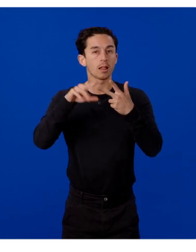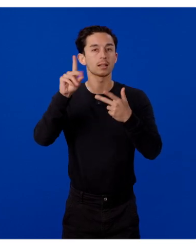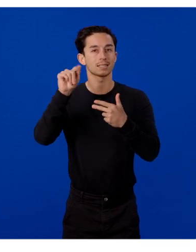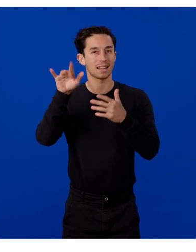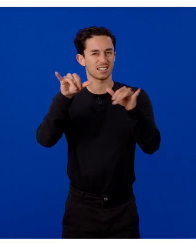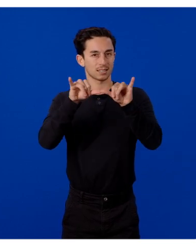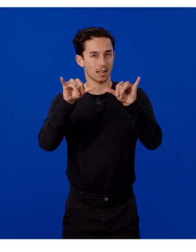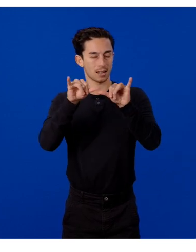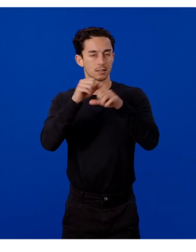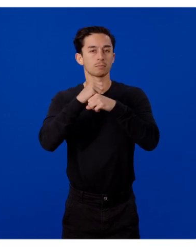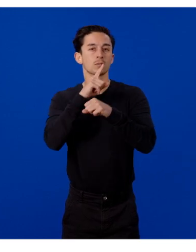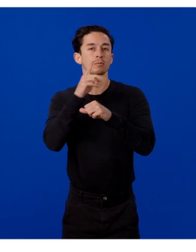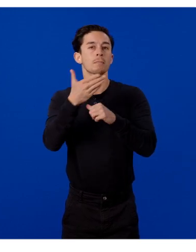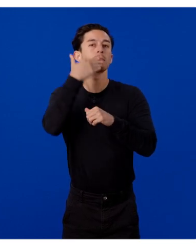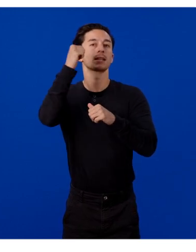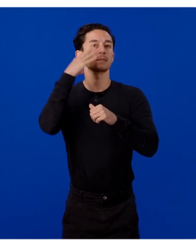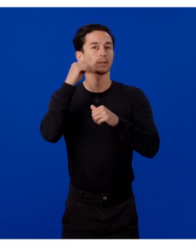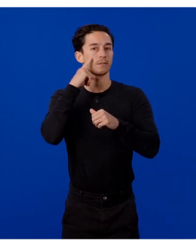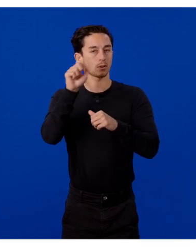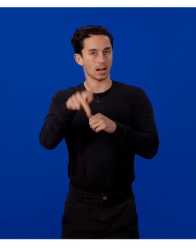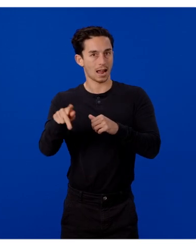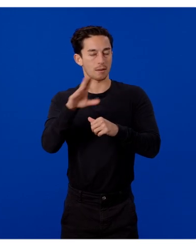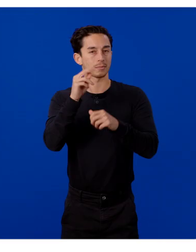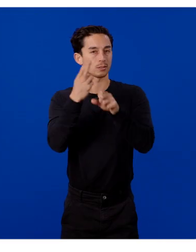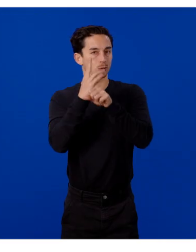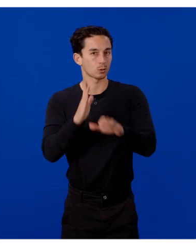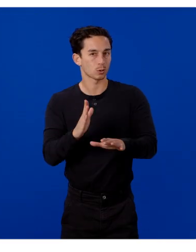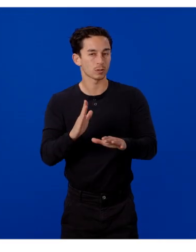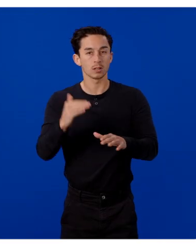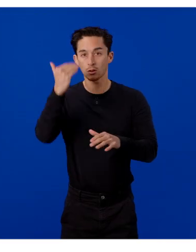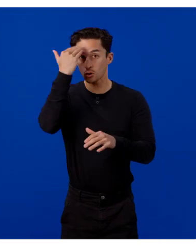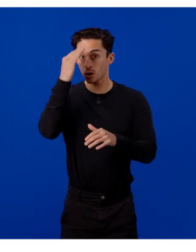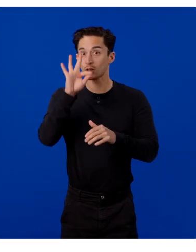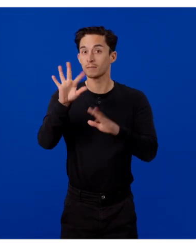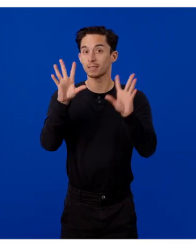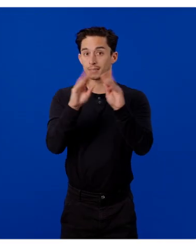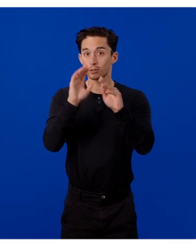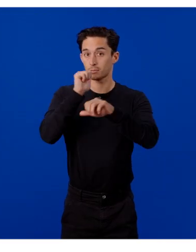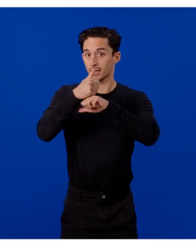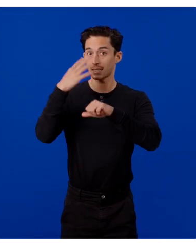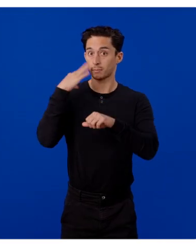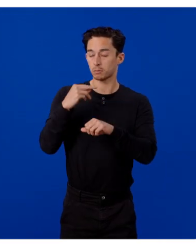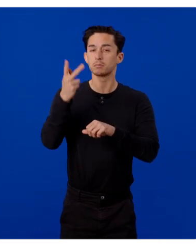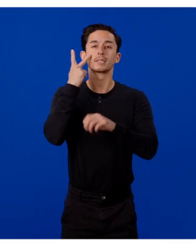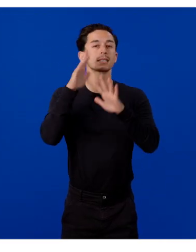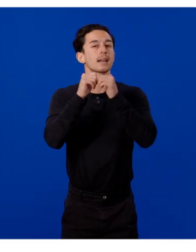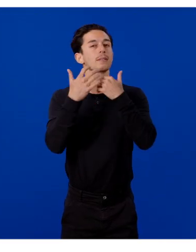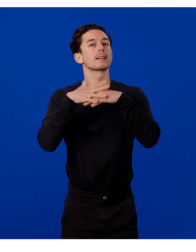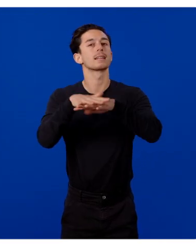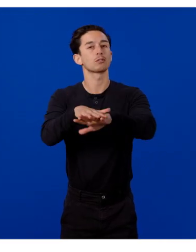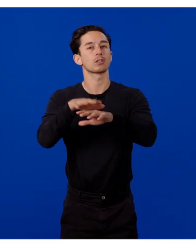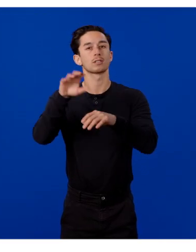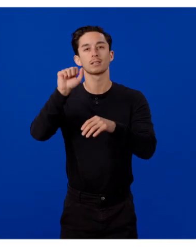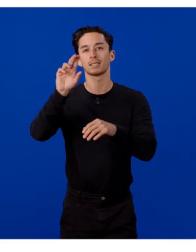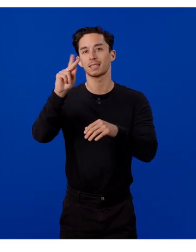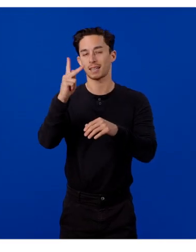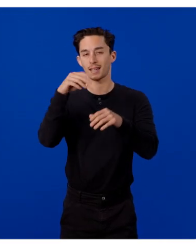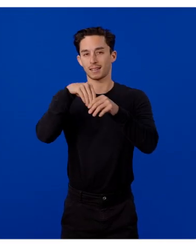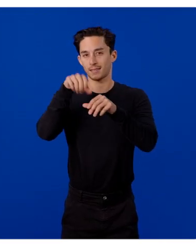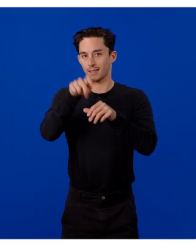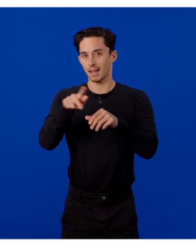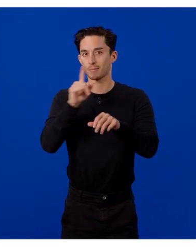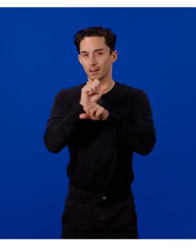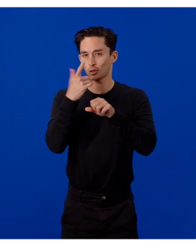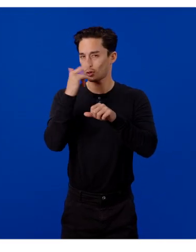best experience for your app and its users. With the knowledge of sessions-based experiences, let's see how the integration of the SDK in an application